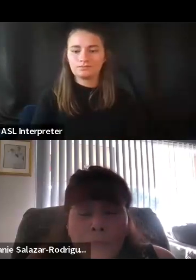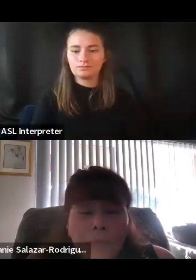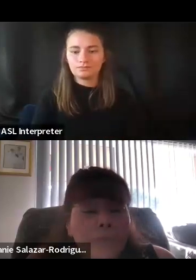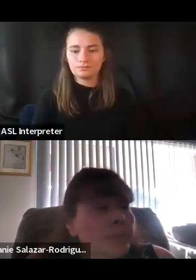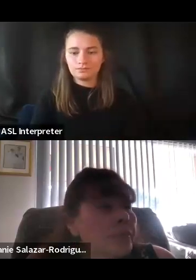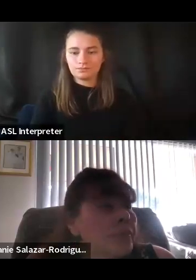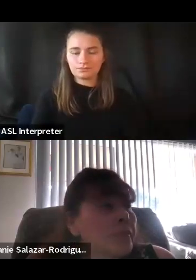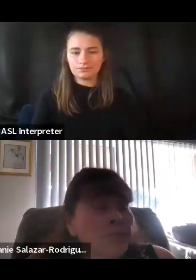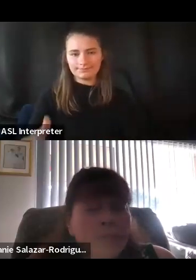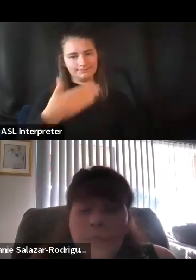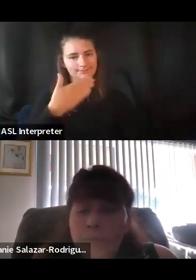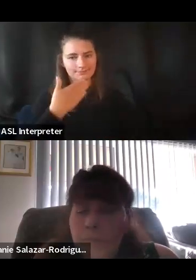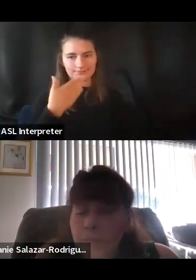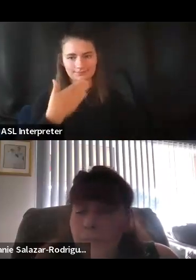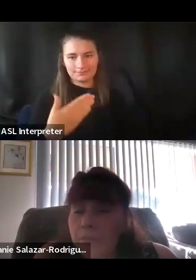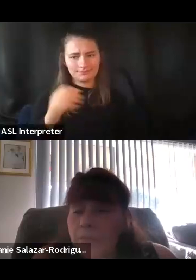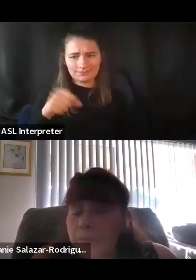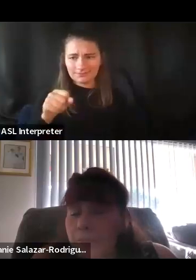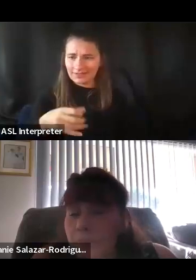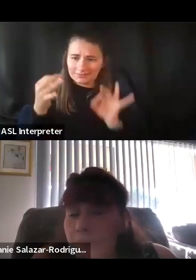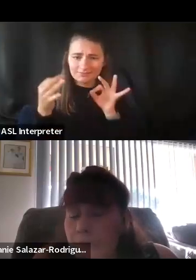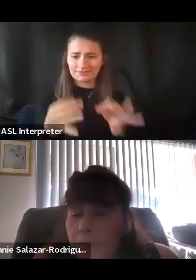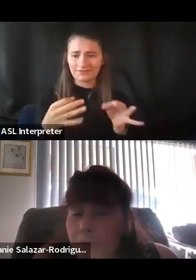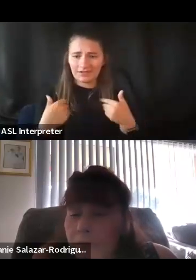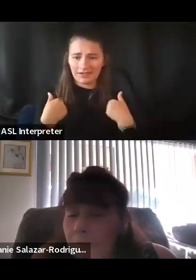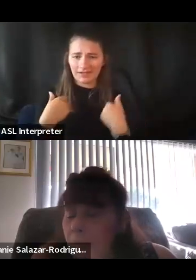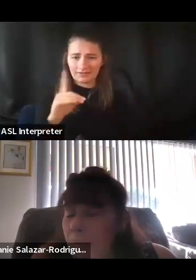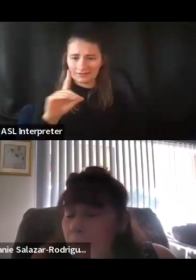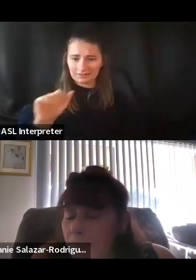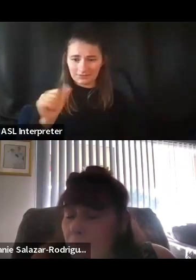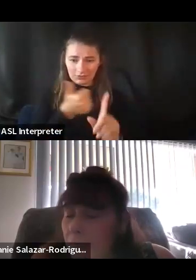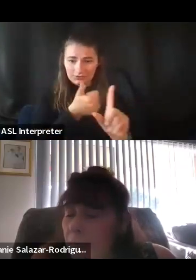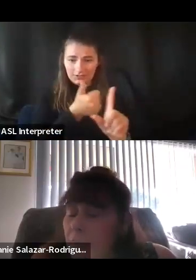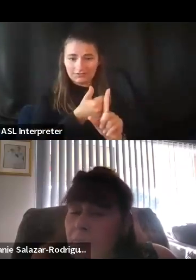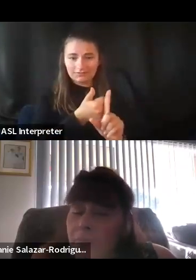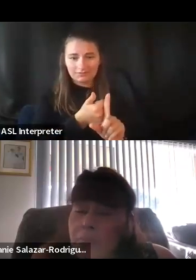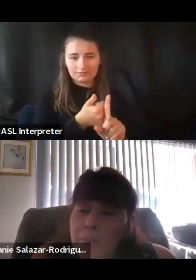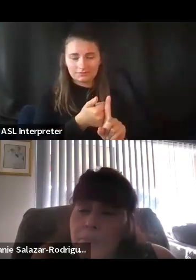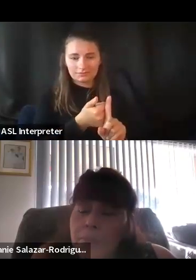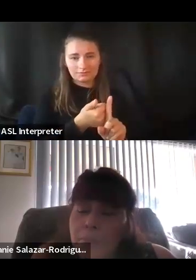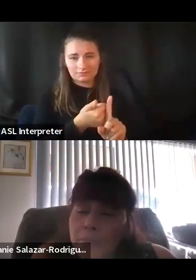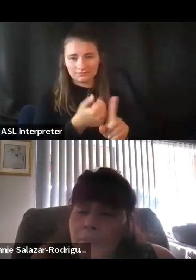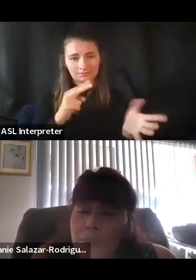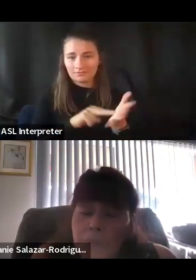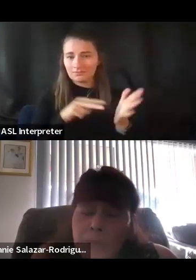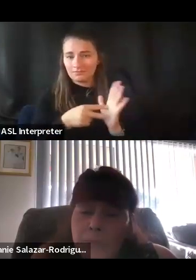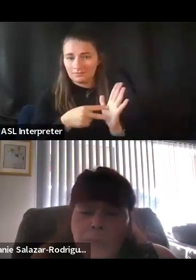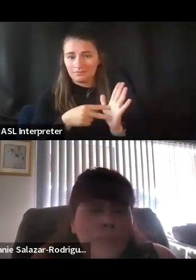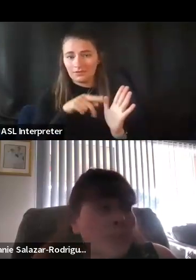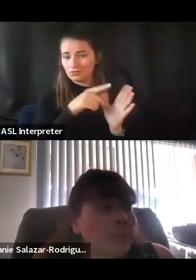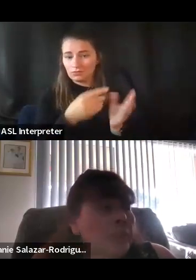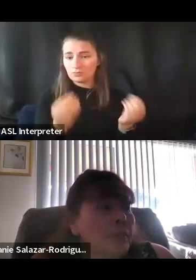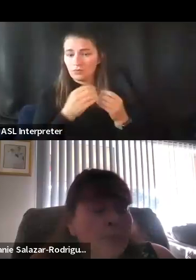Well, thank you. Yeah, definitely having a disability yourself makes you more relatable